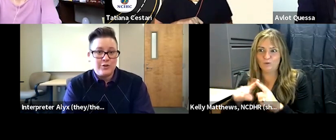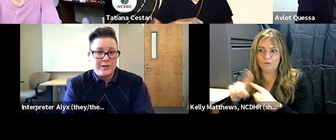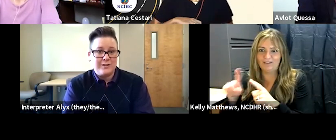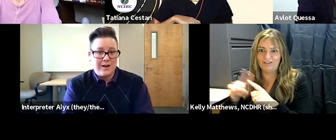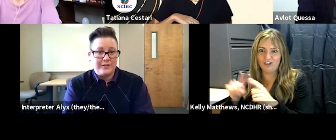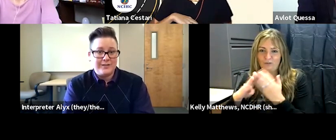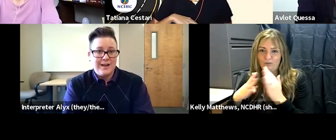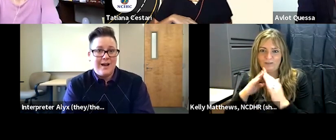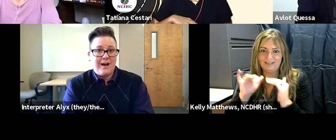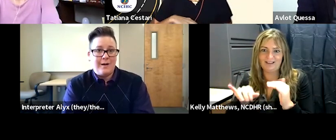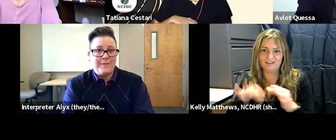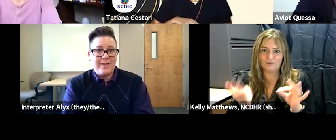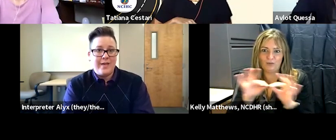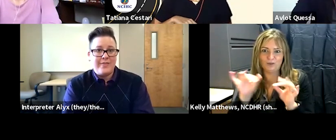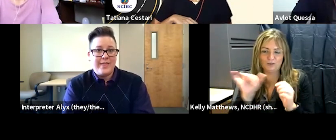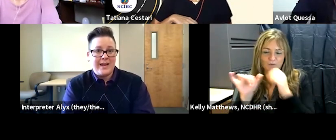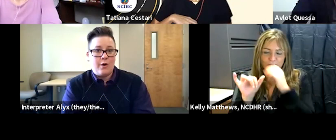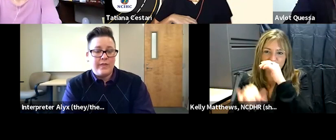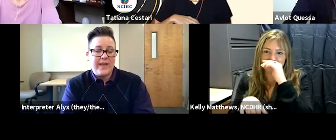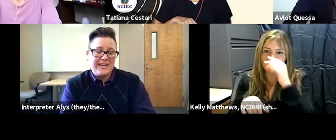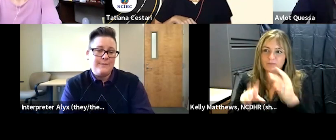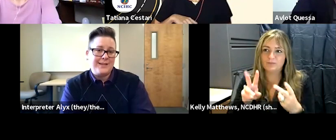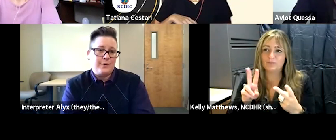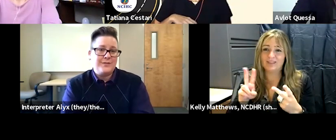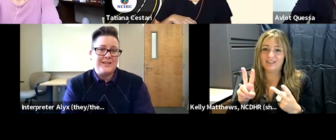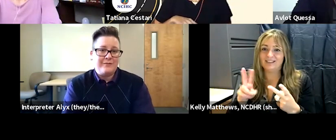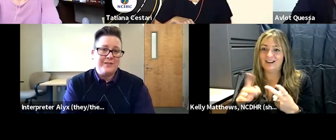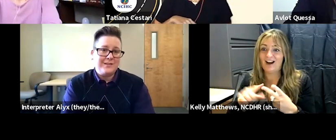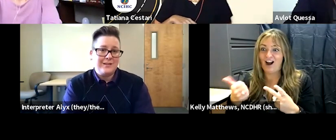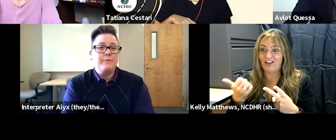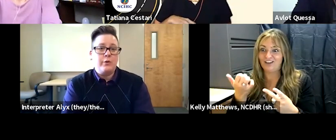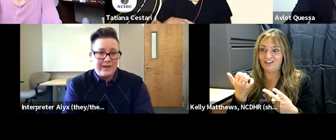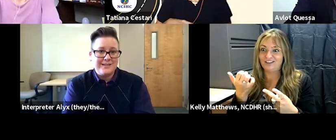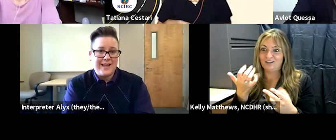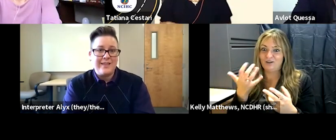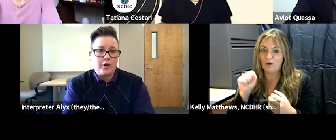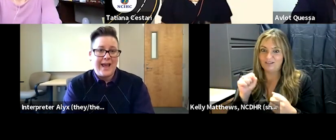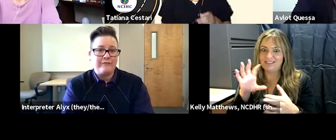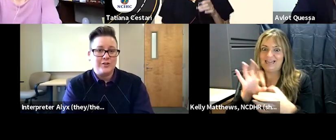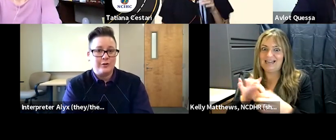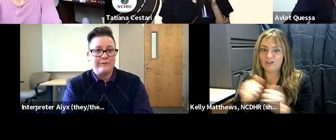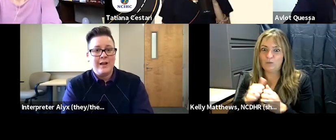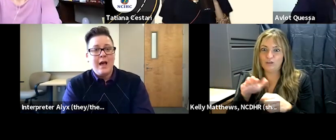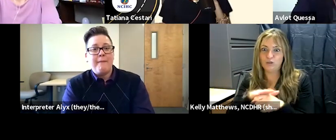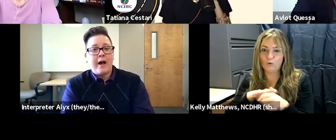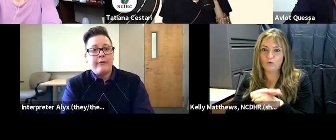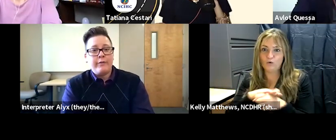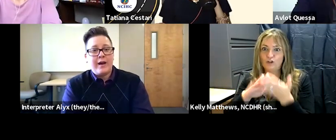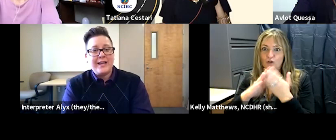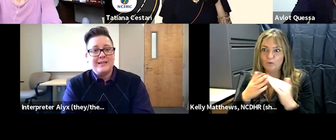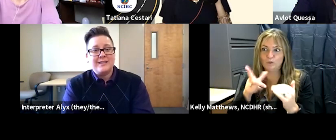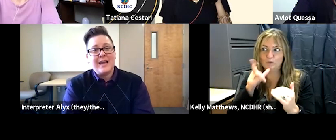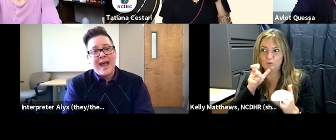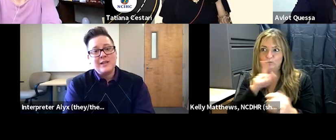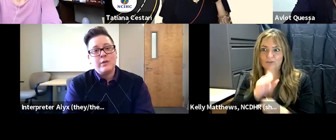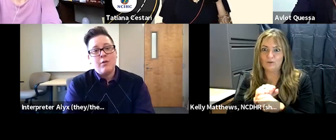that's their tuition dollars um and that they know that they need to be exposed to the different communities that they're going to have to serve my other